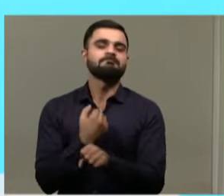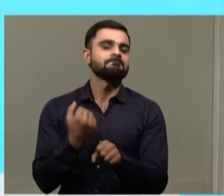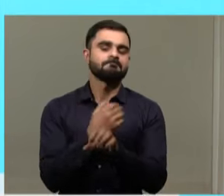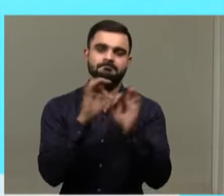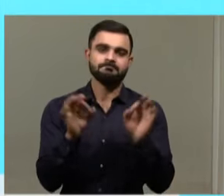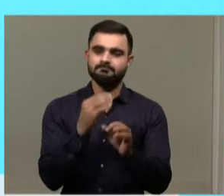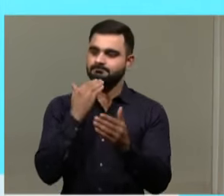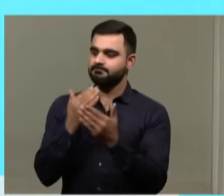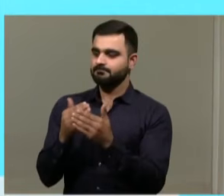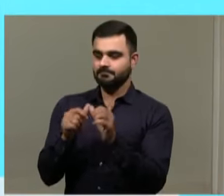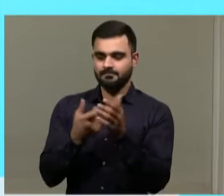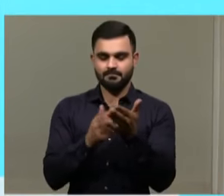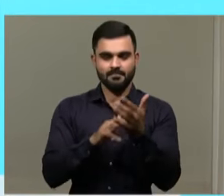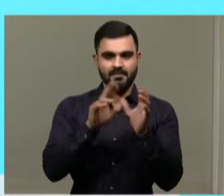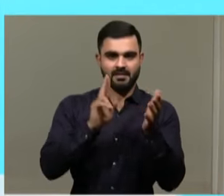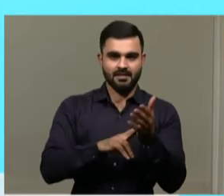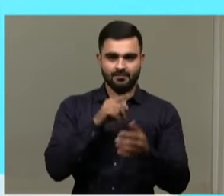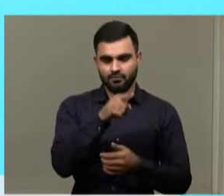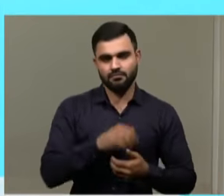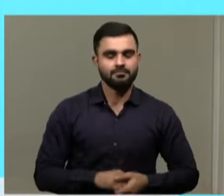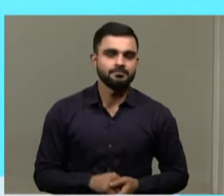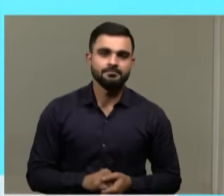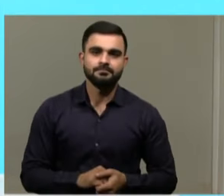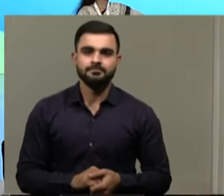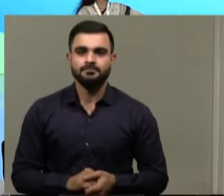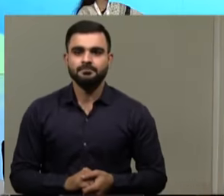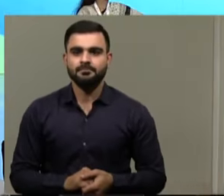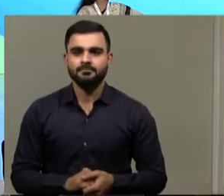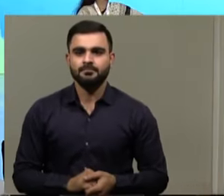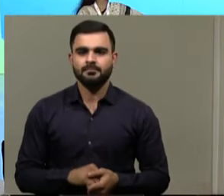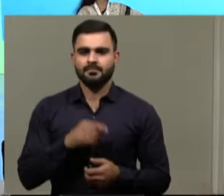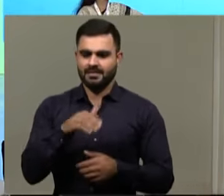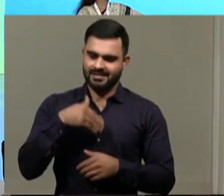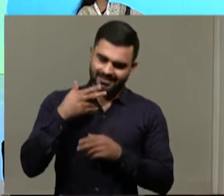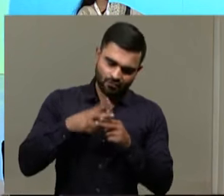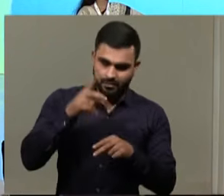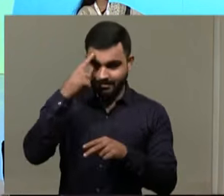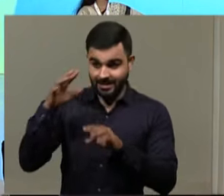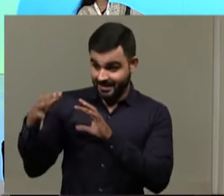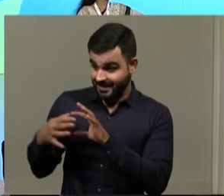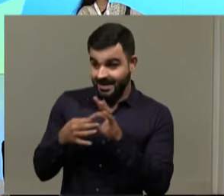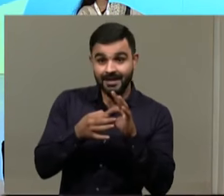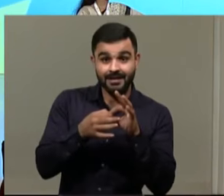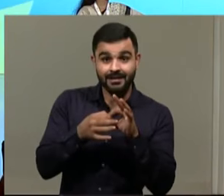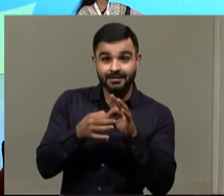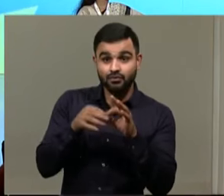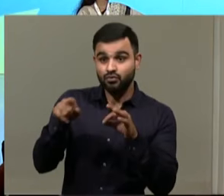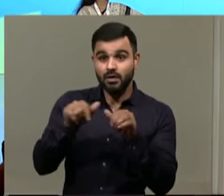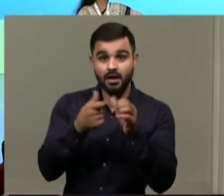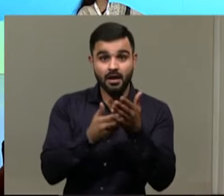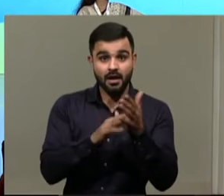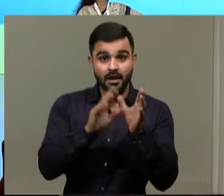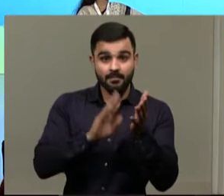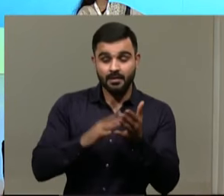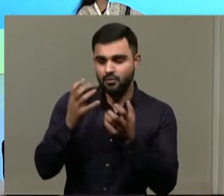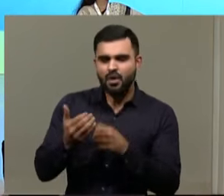Thank you, Arman. Ms. Angare, taking context from Arman, just wanted to know that